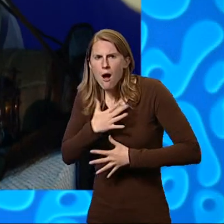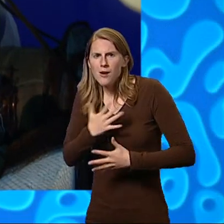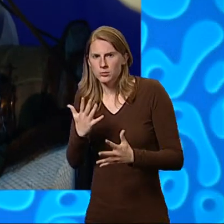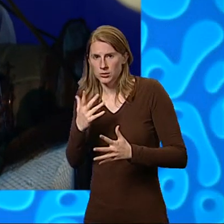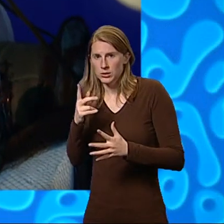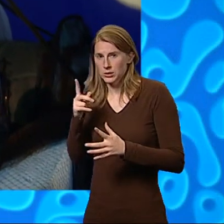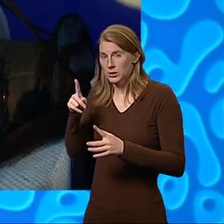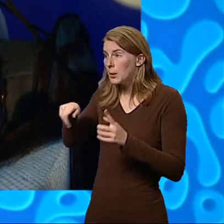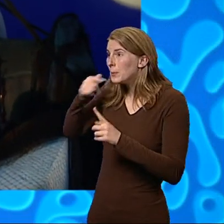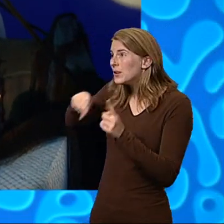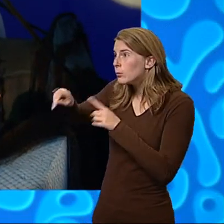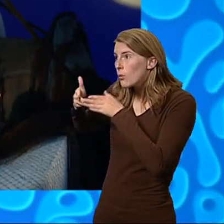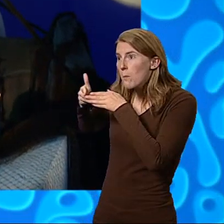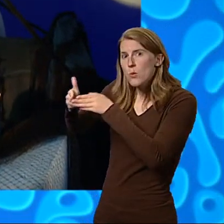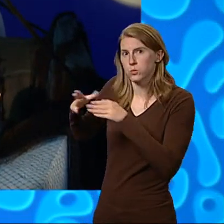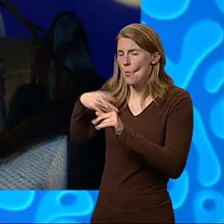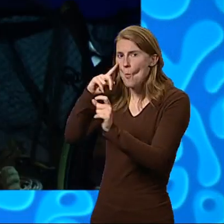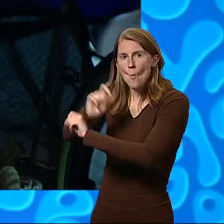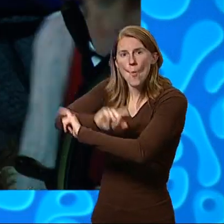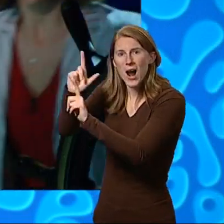anyone on board, so don't splash.